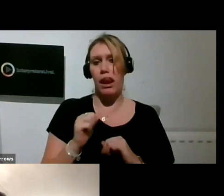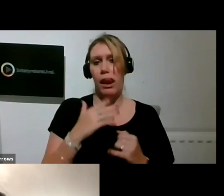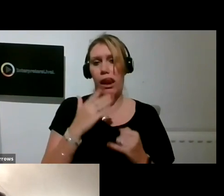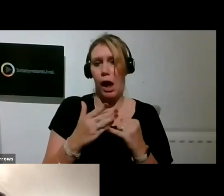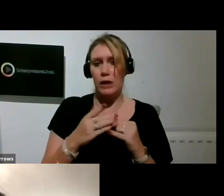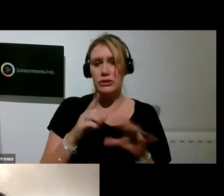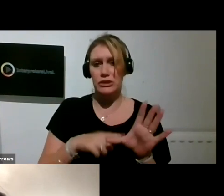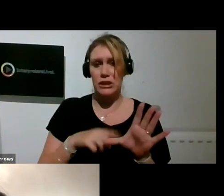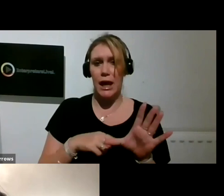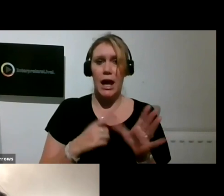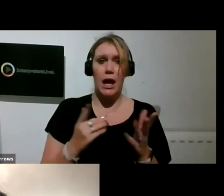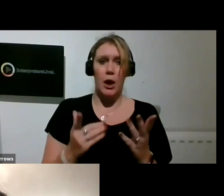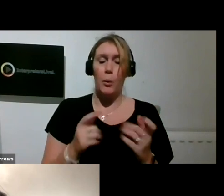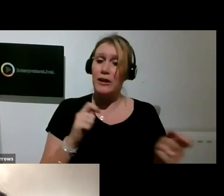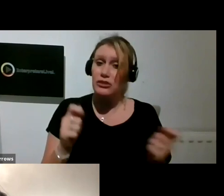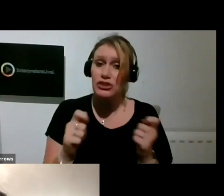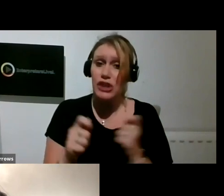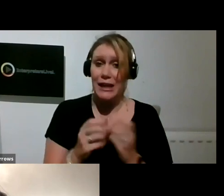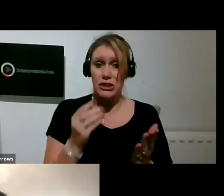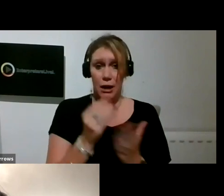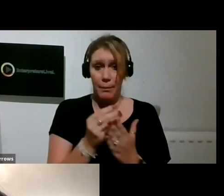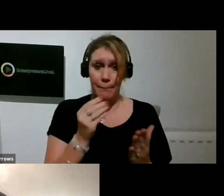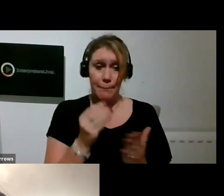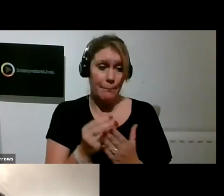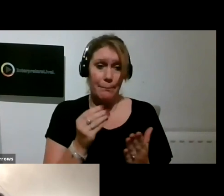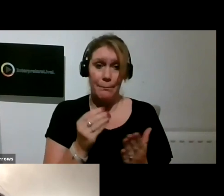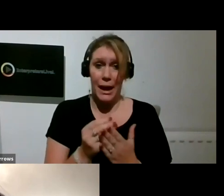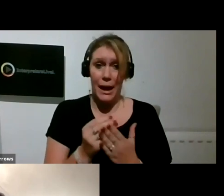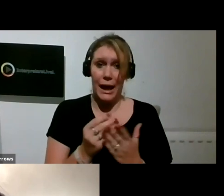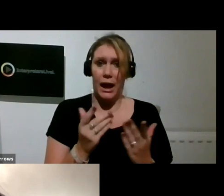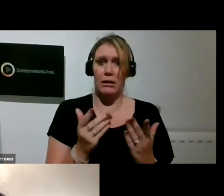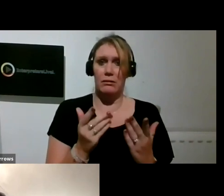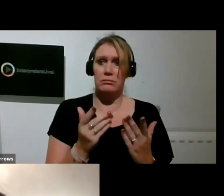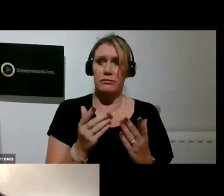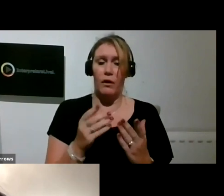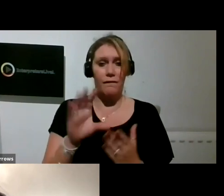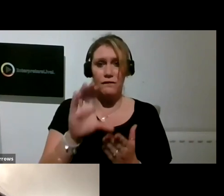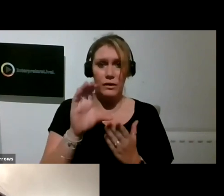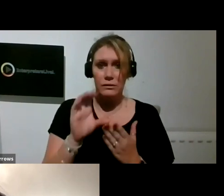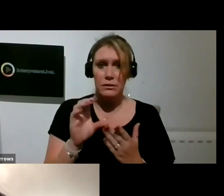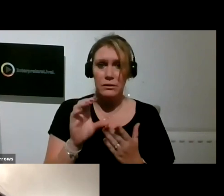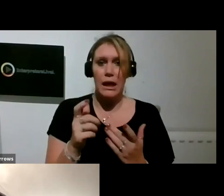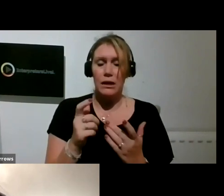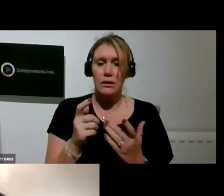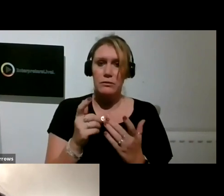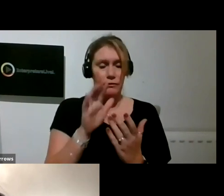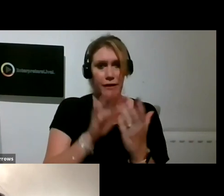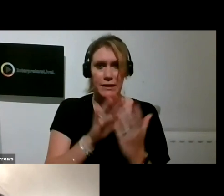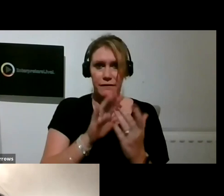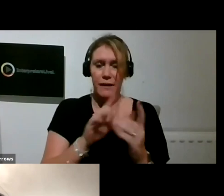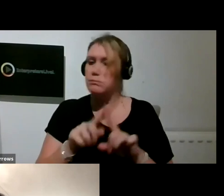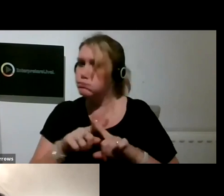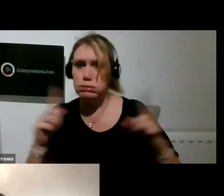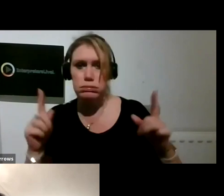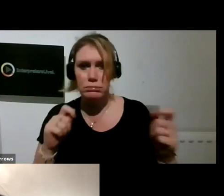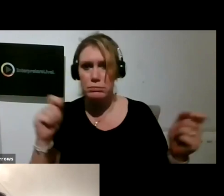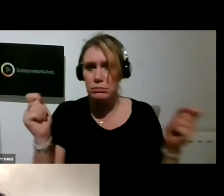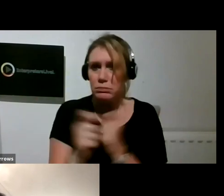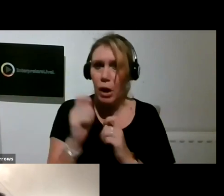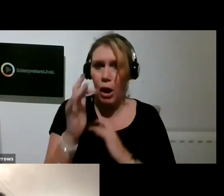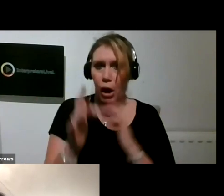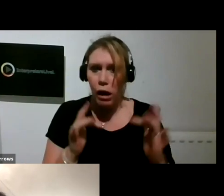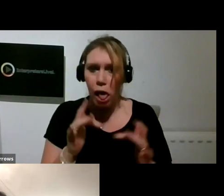We advertised for open commissions, which was something we never did before. You know, we also got some, just bits of kits